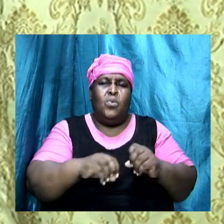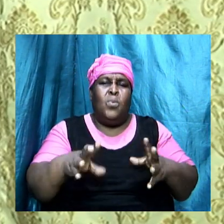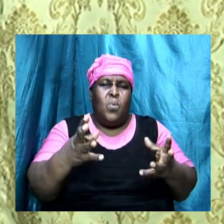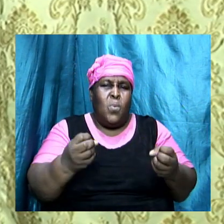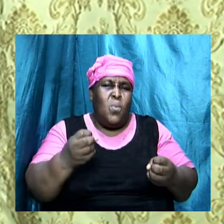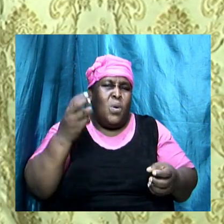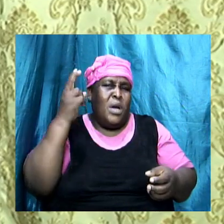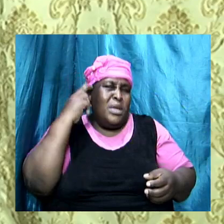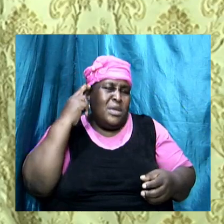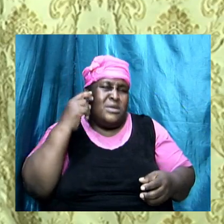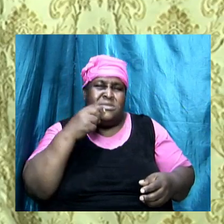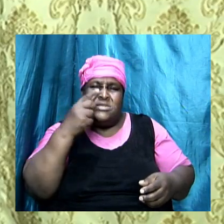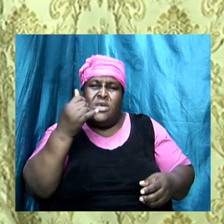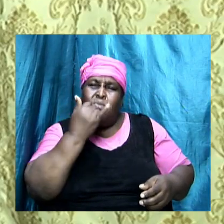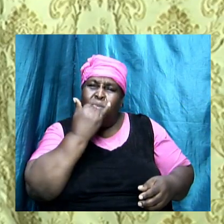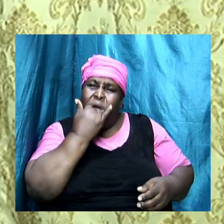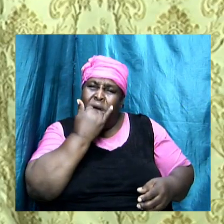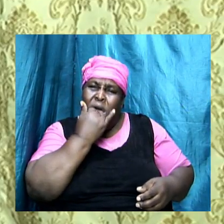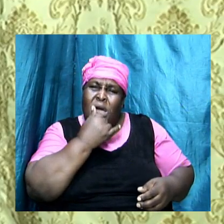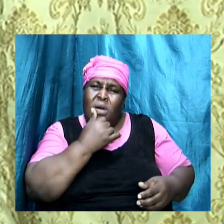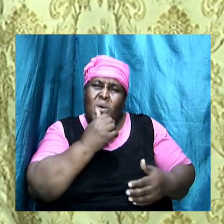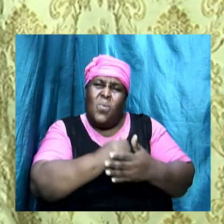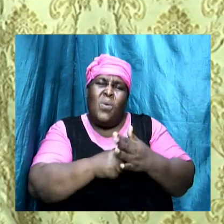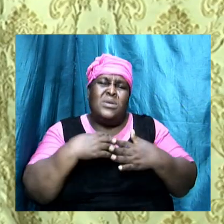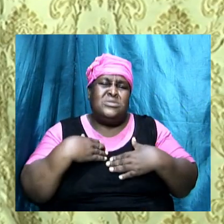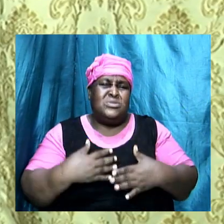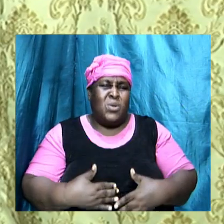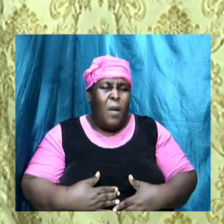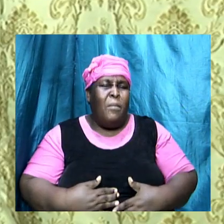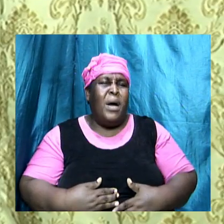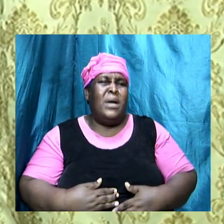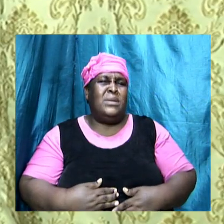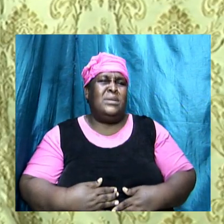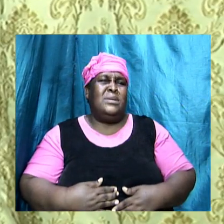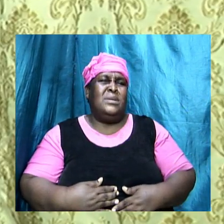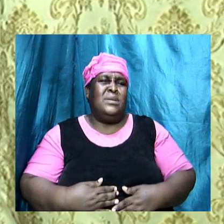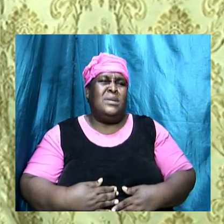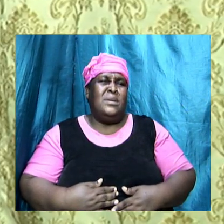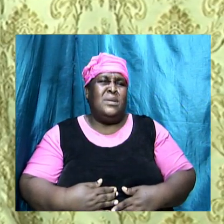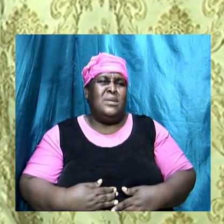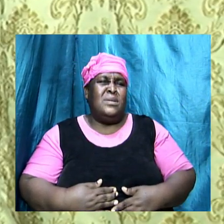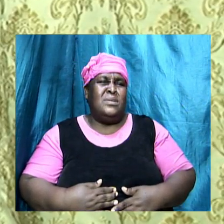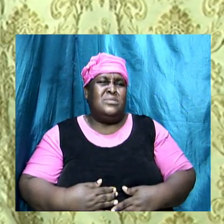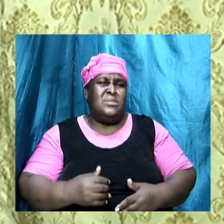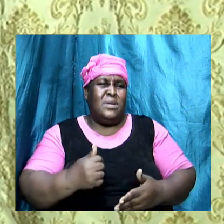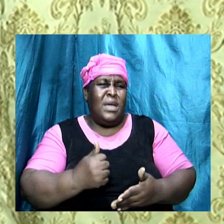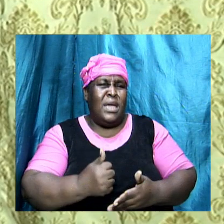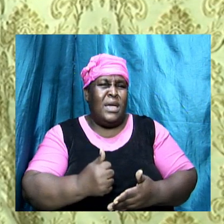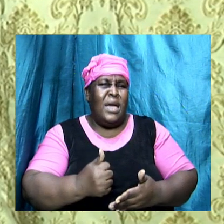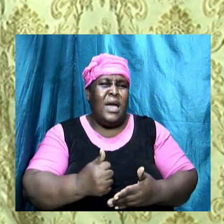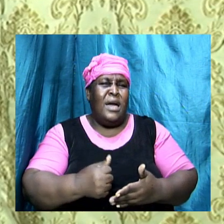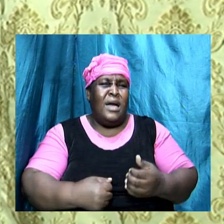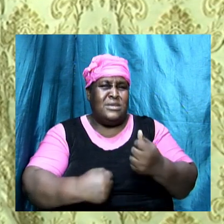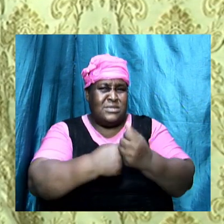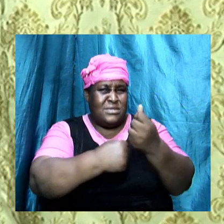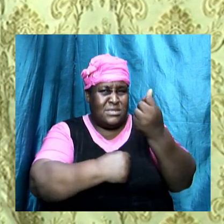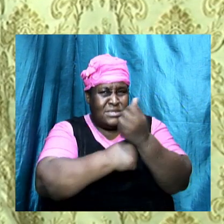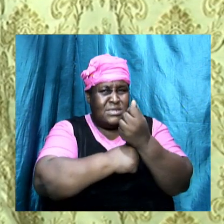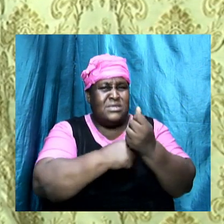they want somebody that will give an excuse they want somebody will justify that what they are doing is okay